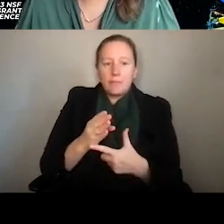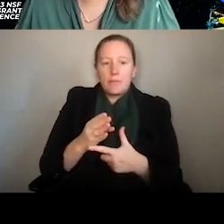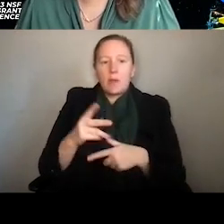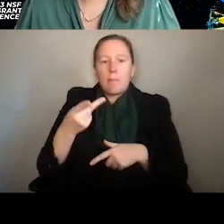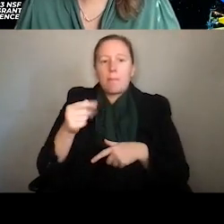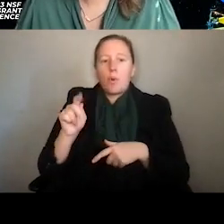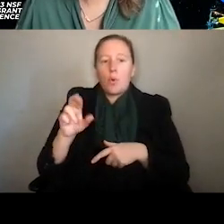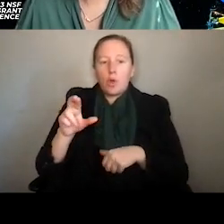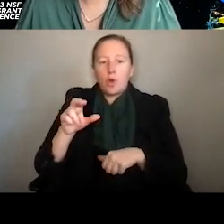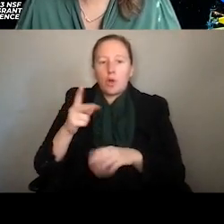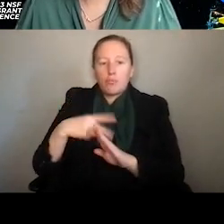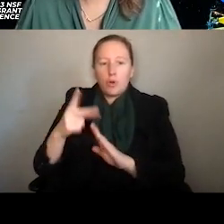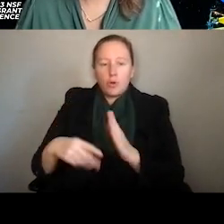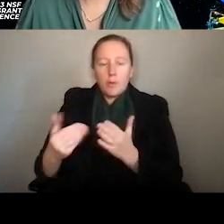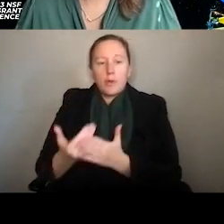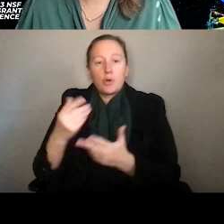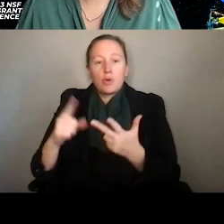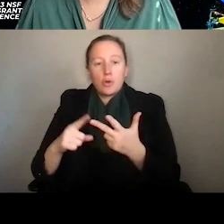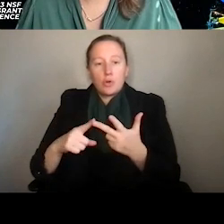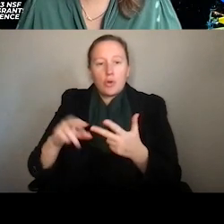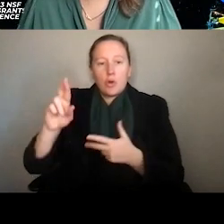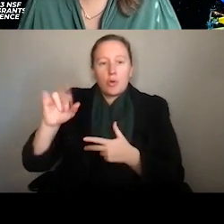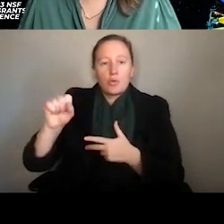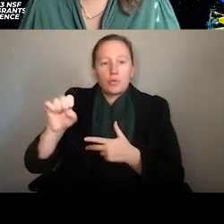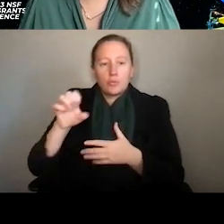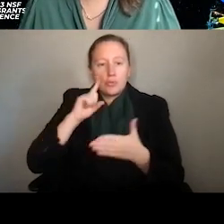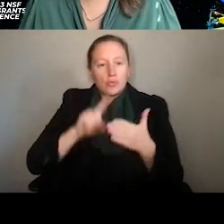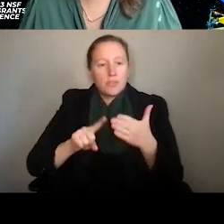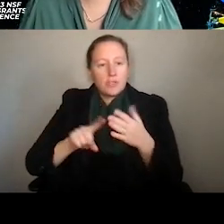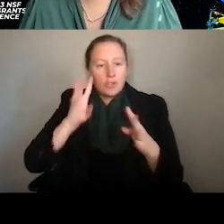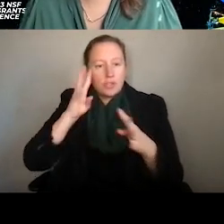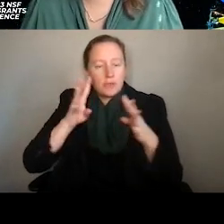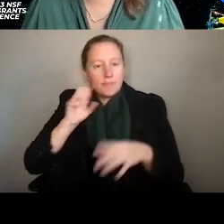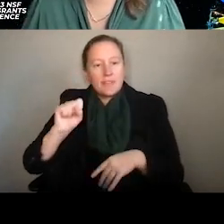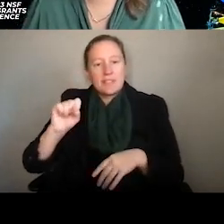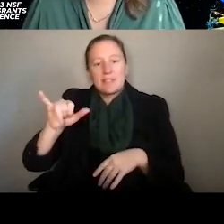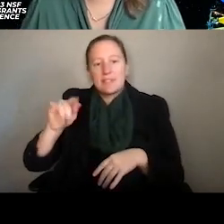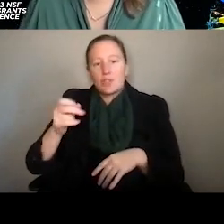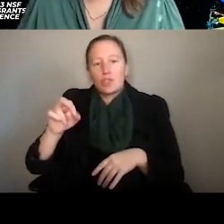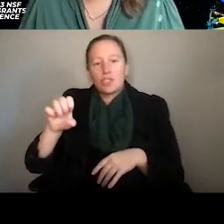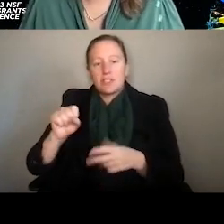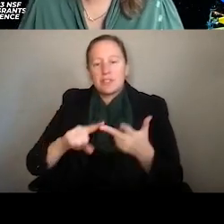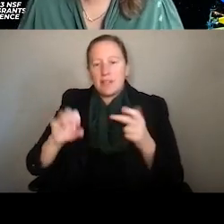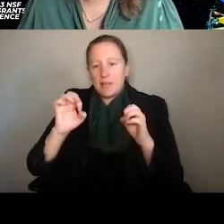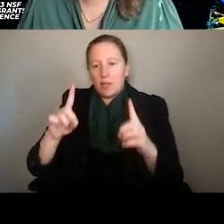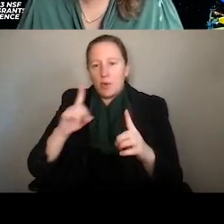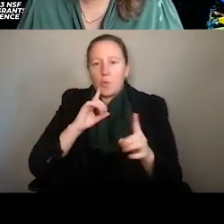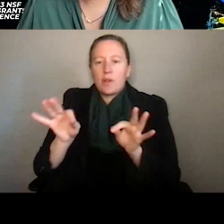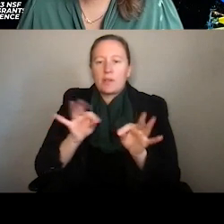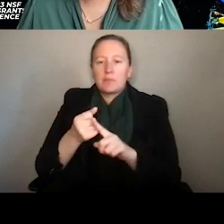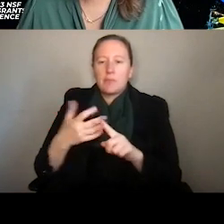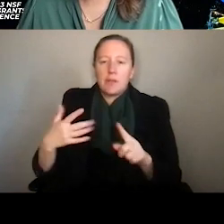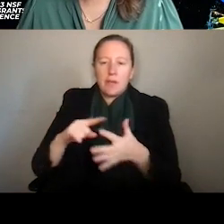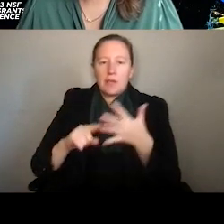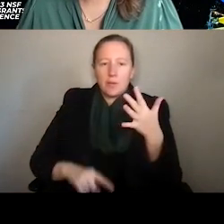Programs, and a new division to GEO called RISE, Research, Innovation, Synergies, and Education. I'm going to walk through each one so you